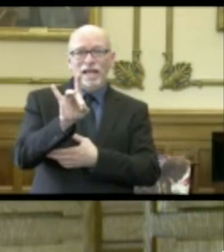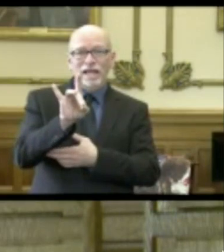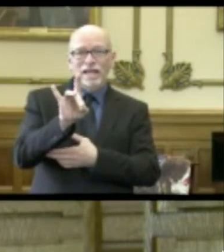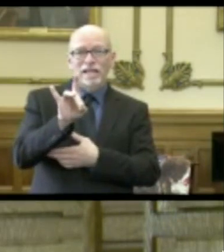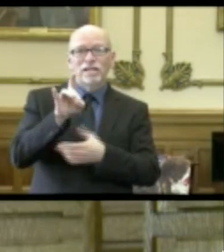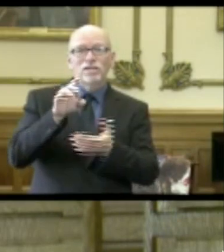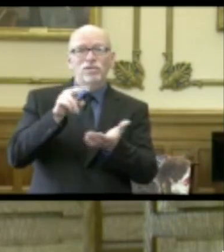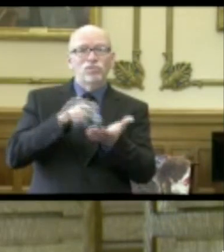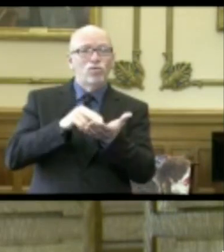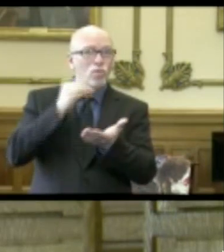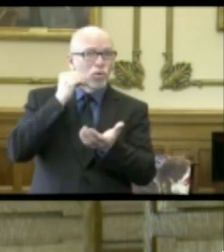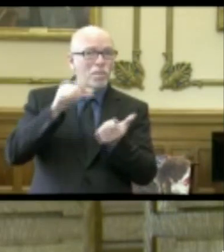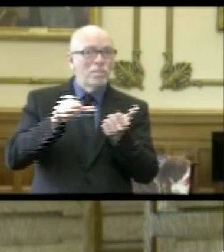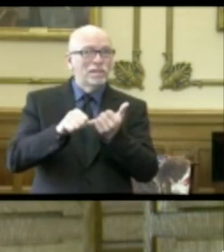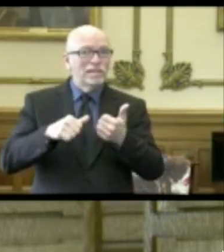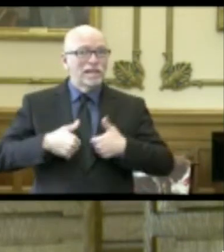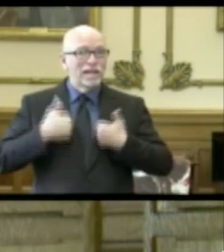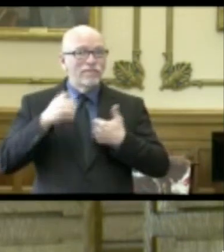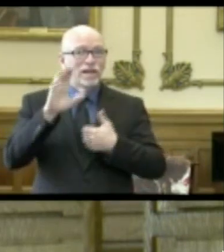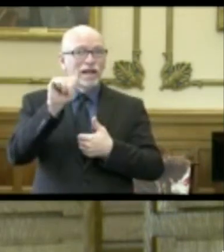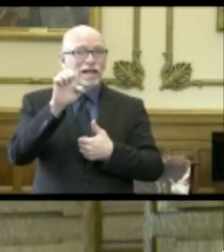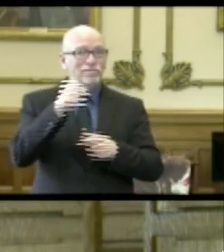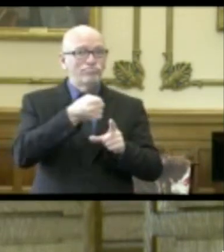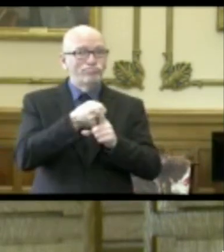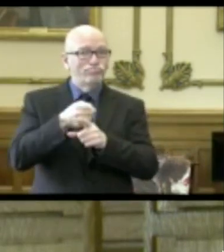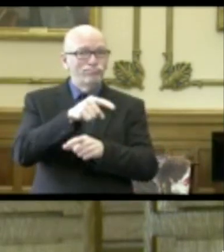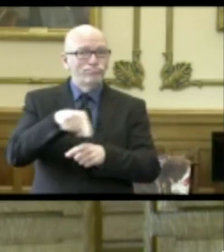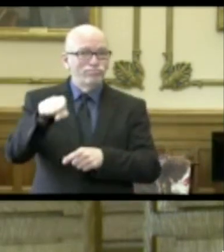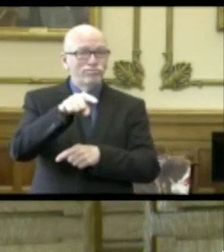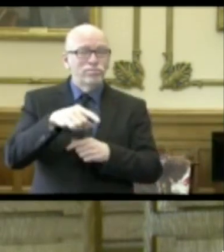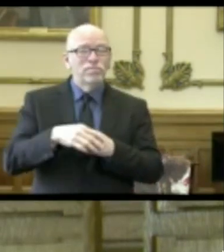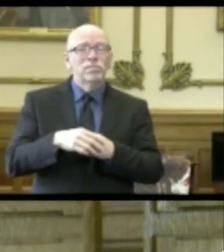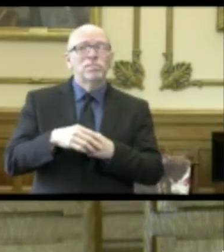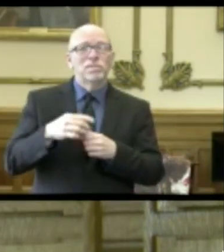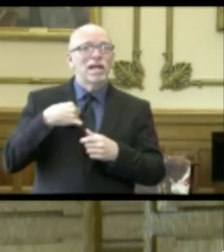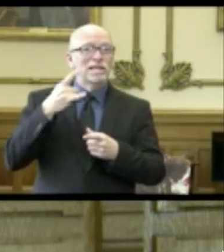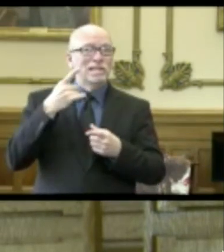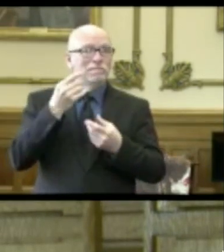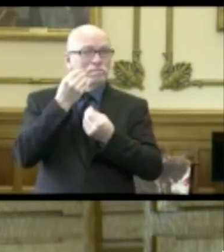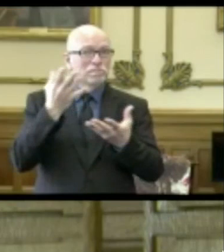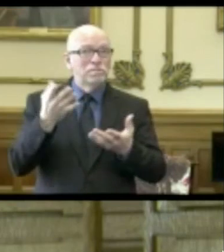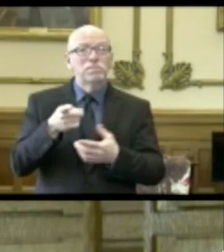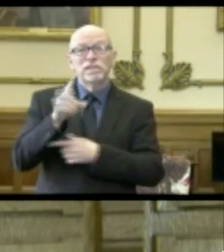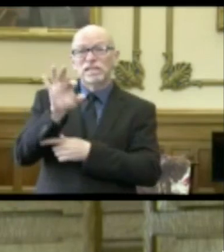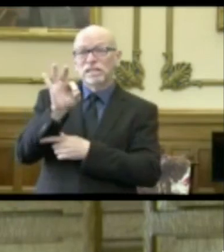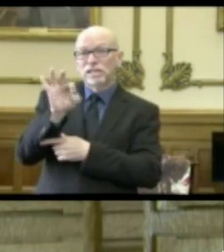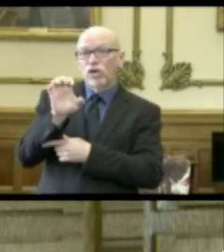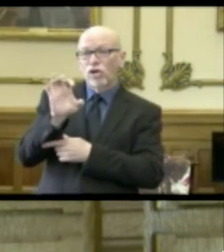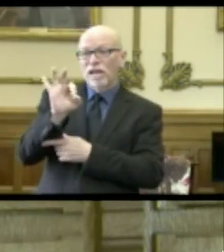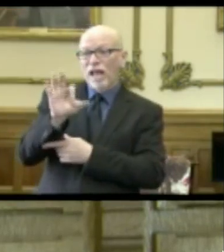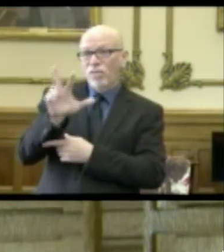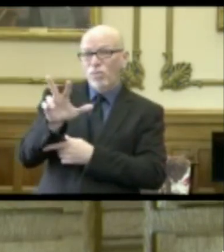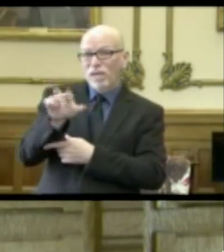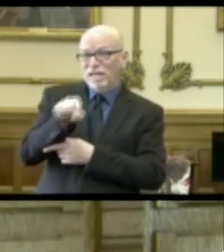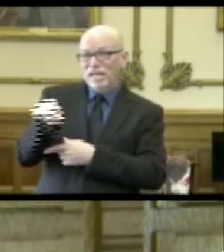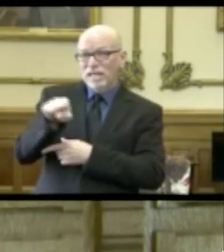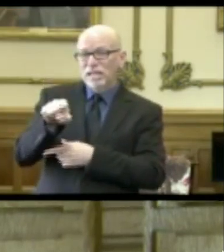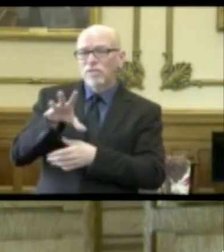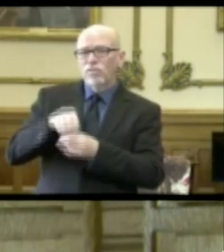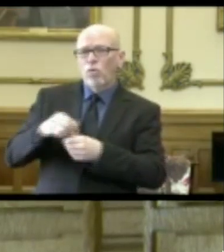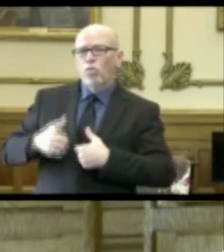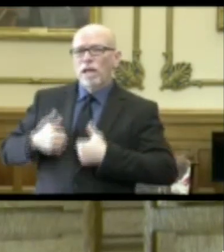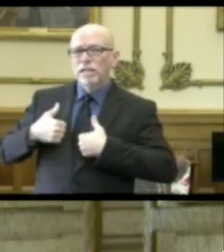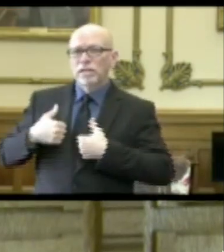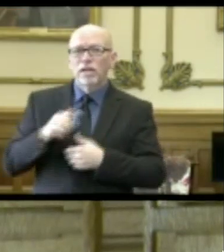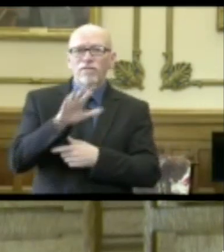-term care facilities, cases in long-term care facilities, I announced, 993 involve residents and